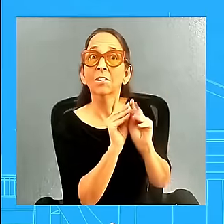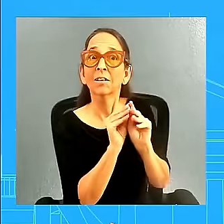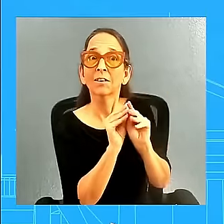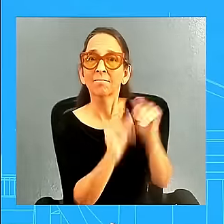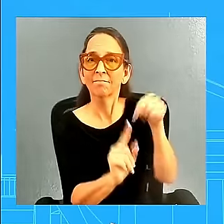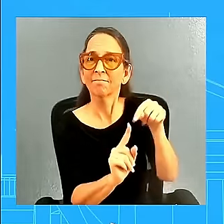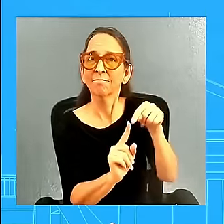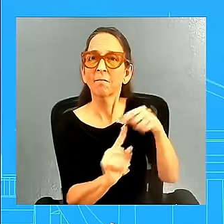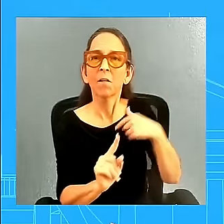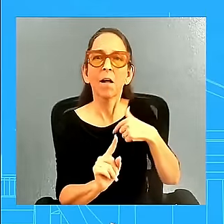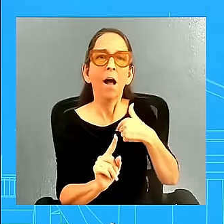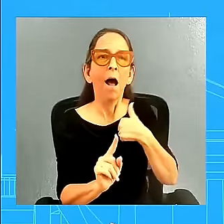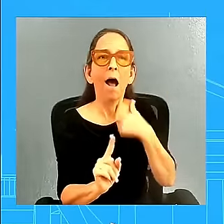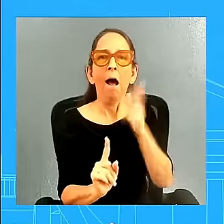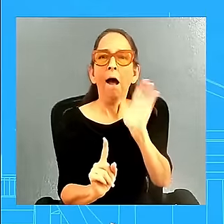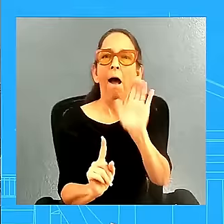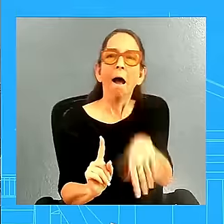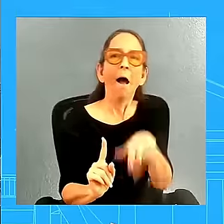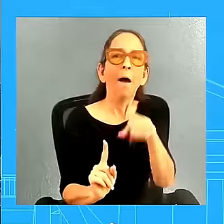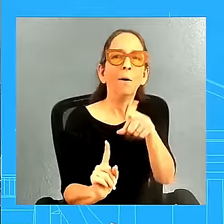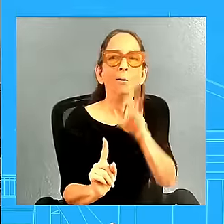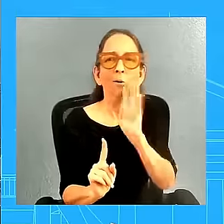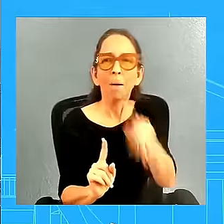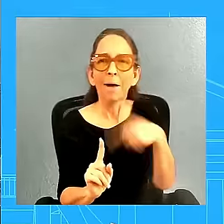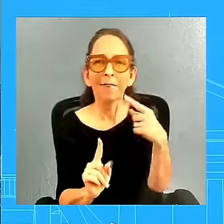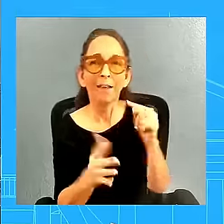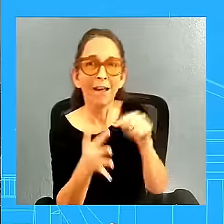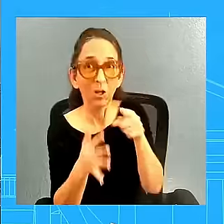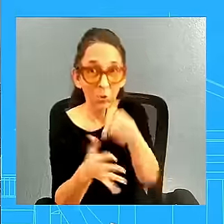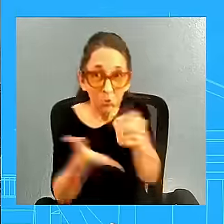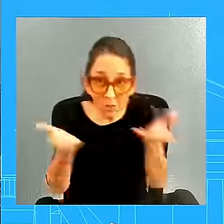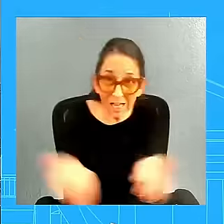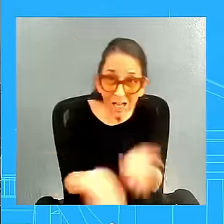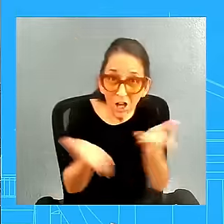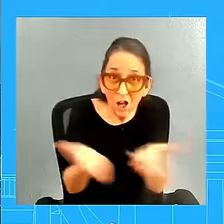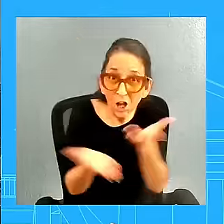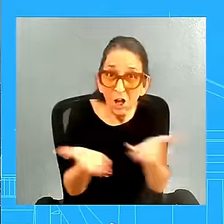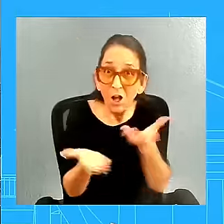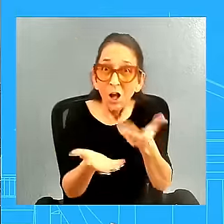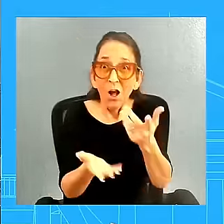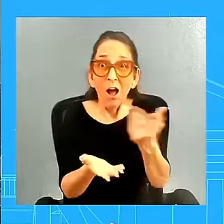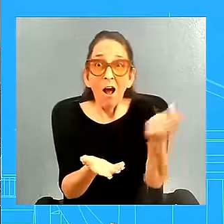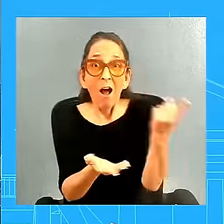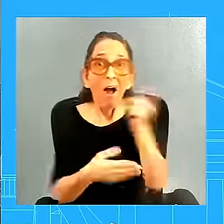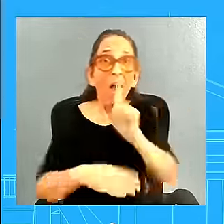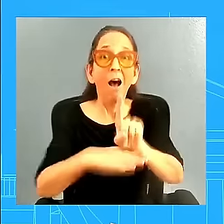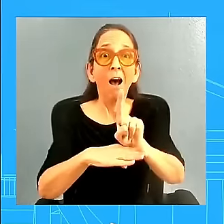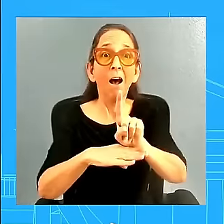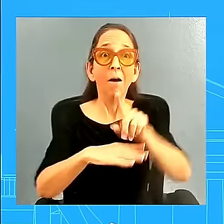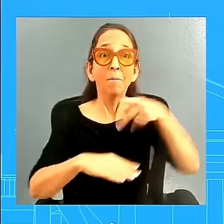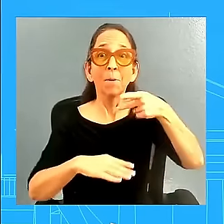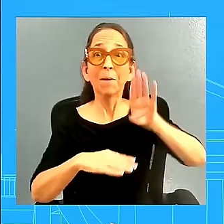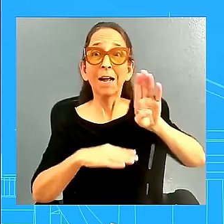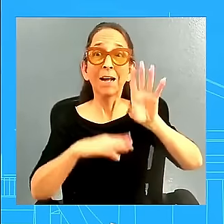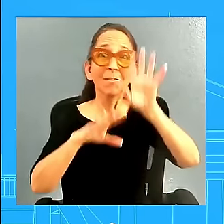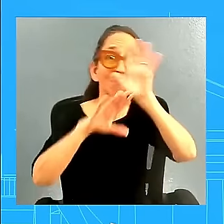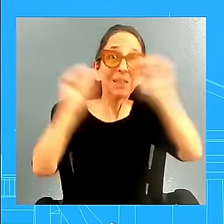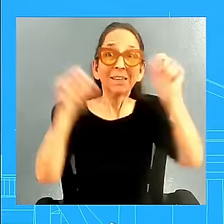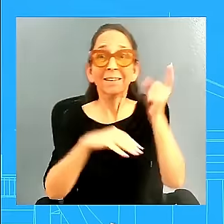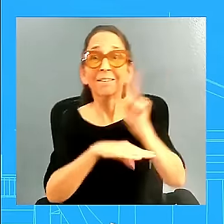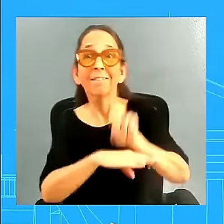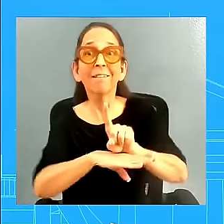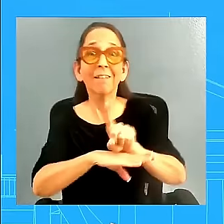drop by. Were you here for the drop by? I was. was afraid we'd love to see him again. And you know what? He had a really good time. He enjoyed